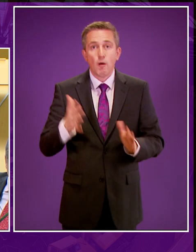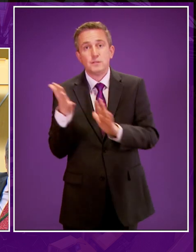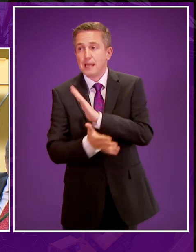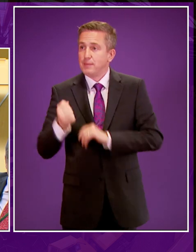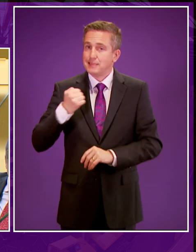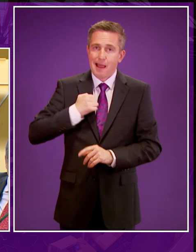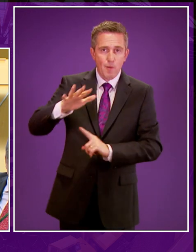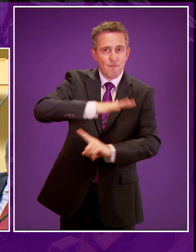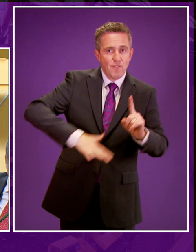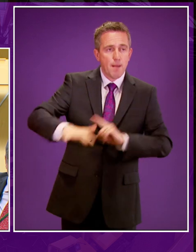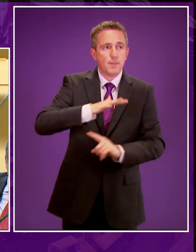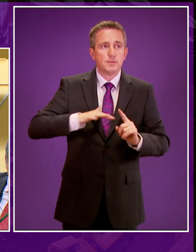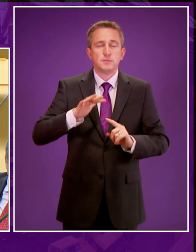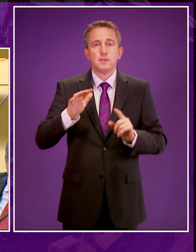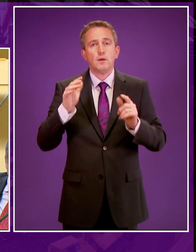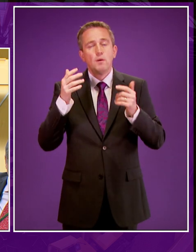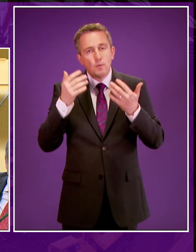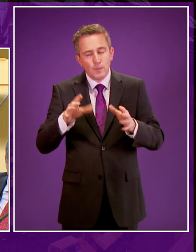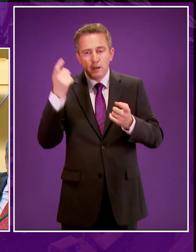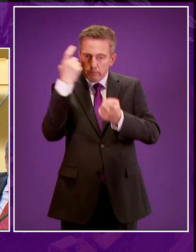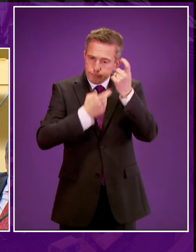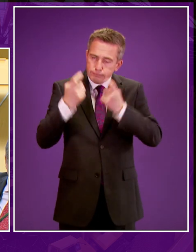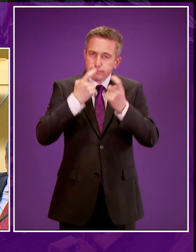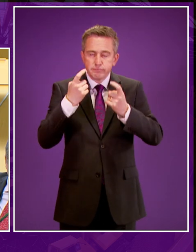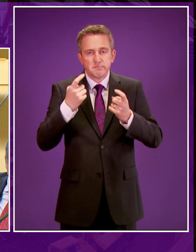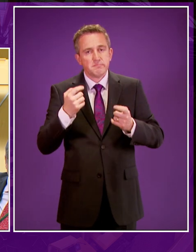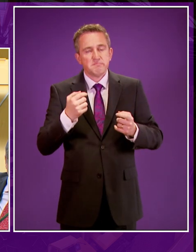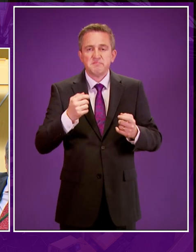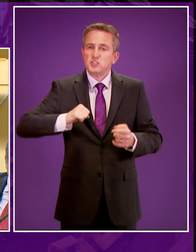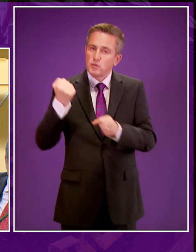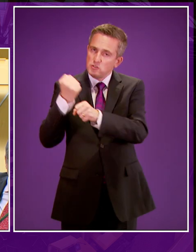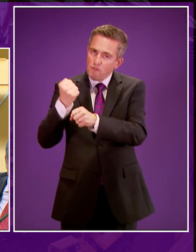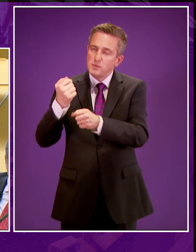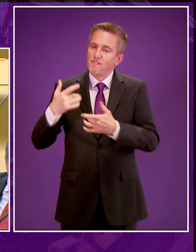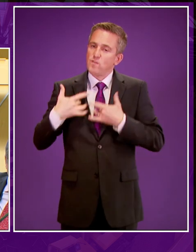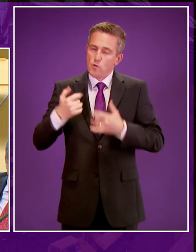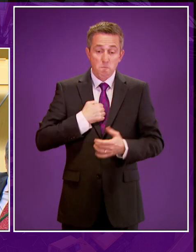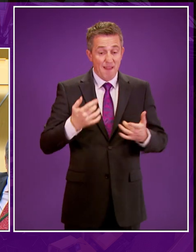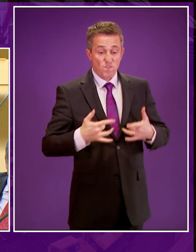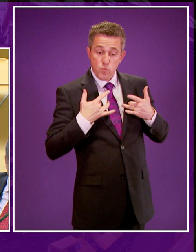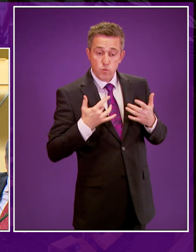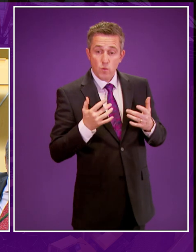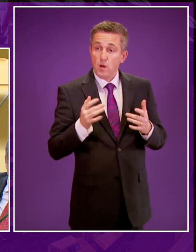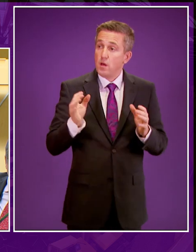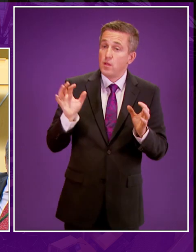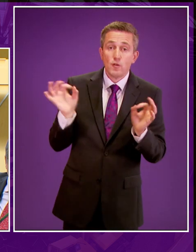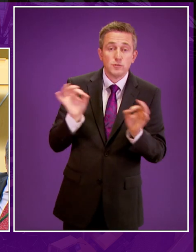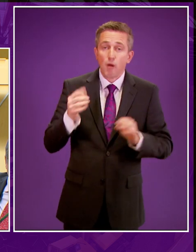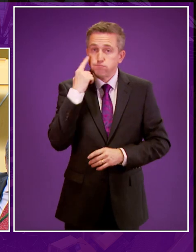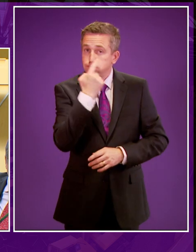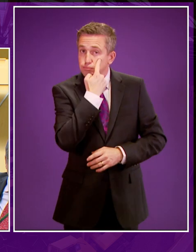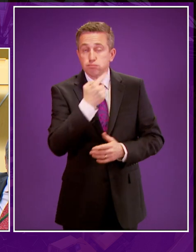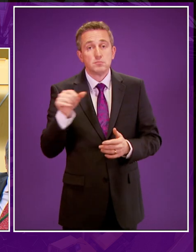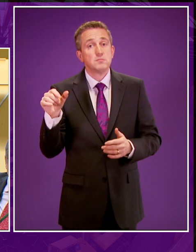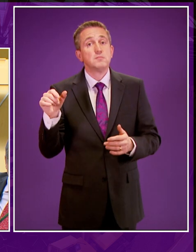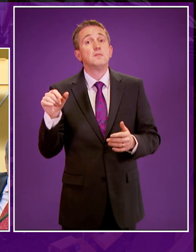environment in which we live. Having considered this matter in detail, it is my view and that of the Scottish Government that there is no social licence for unconventional oil